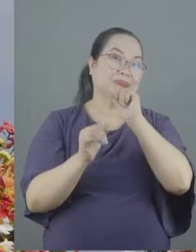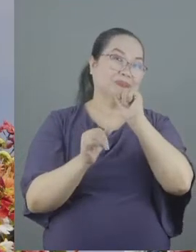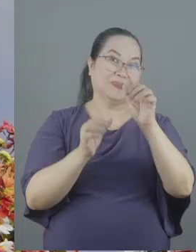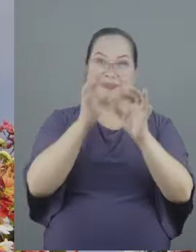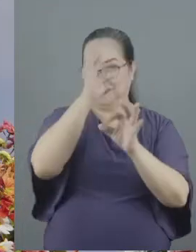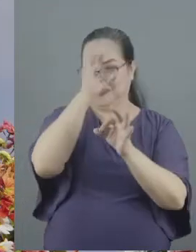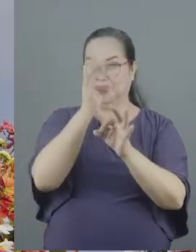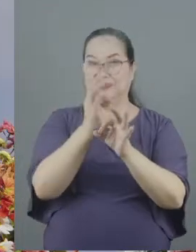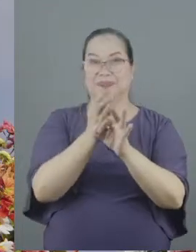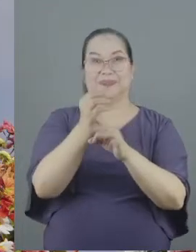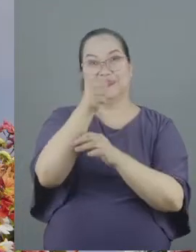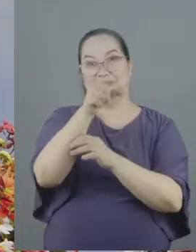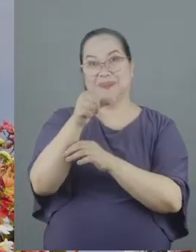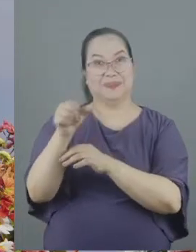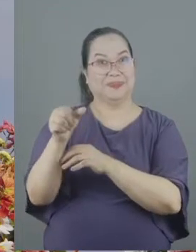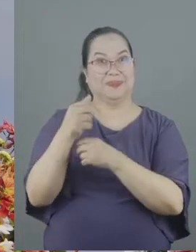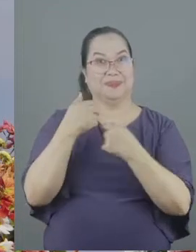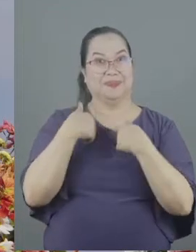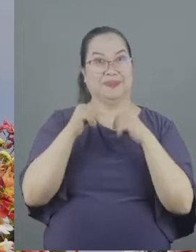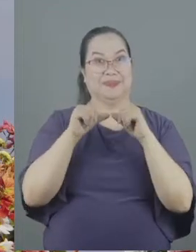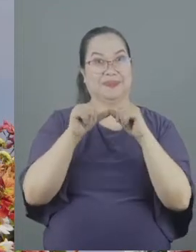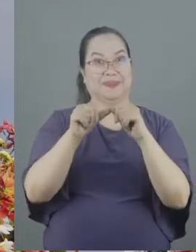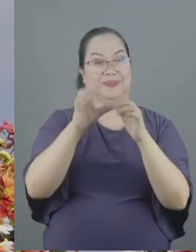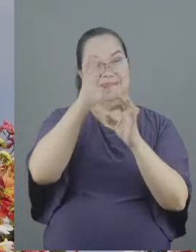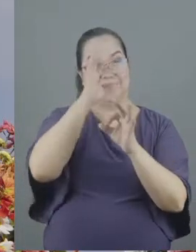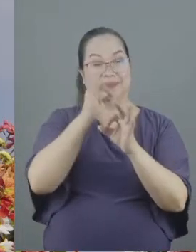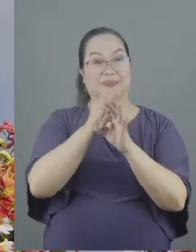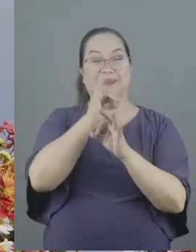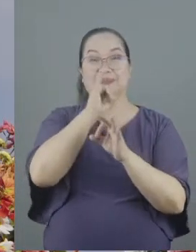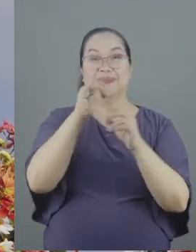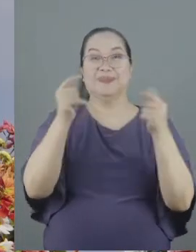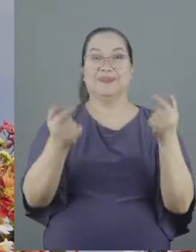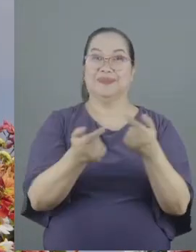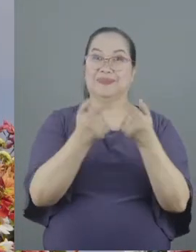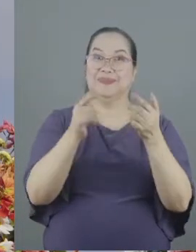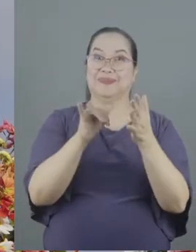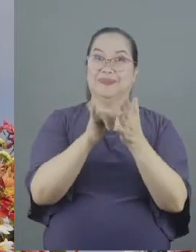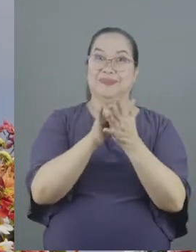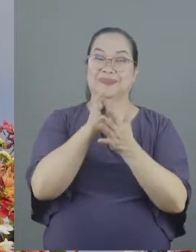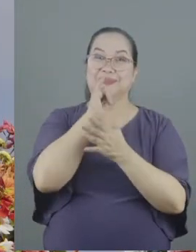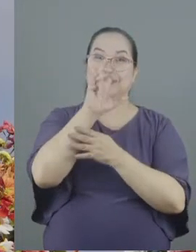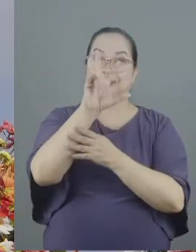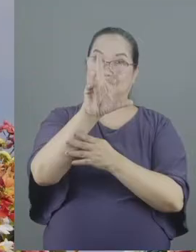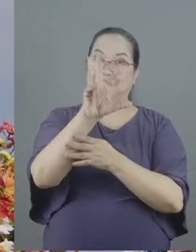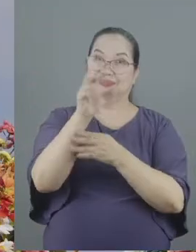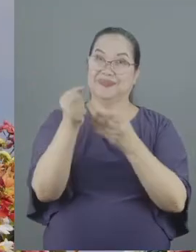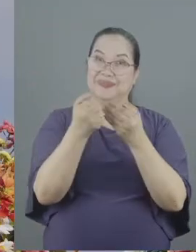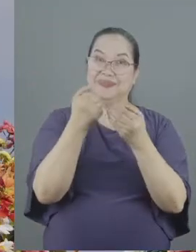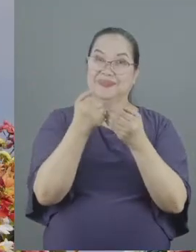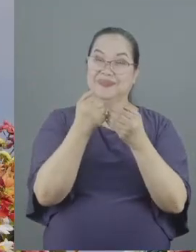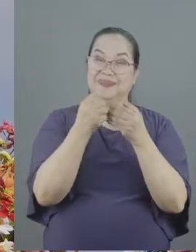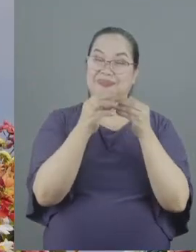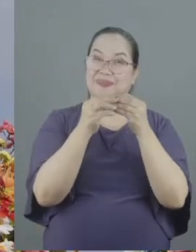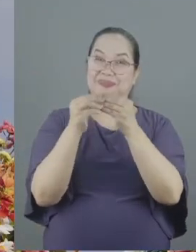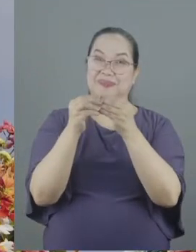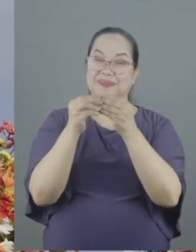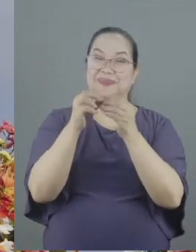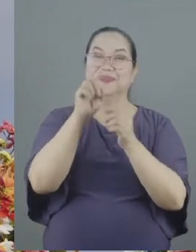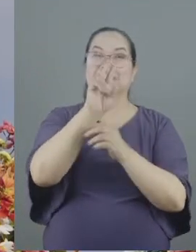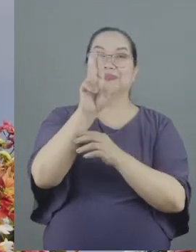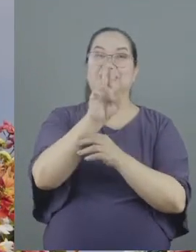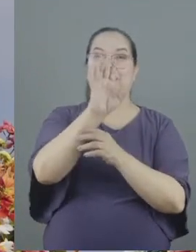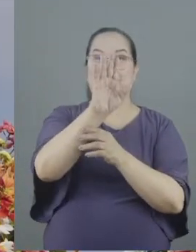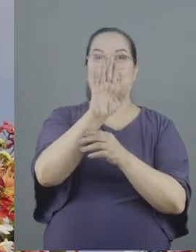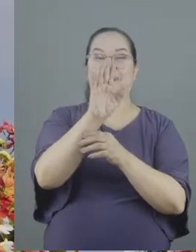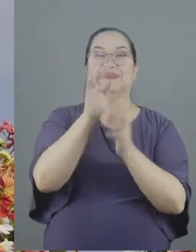faith for whatever does not proceed from faith is sin so these are just three simple guidelines on how to exercise your Christian